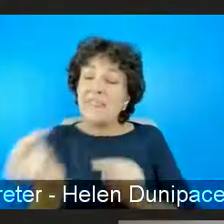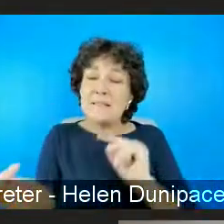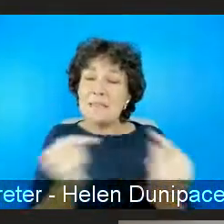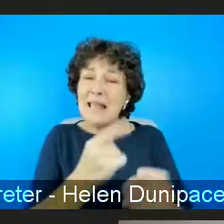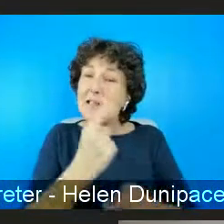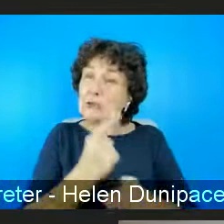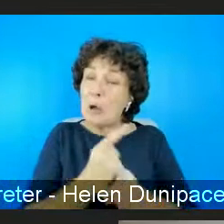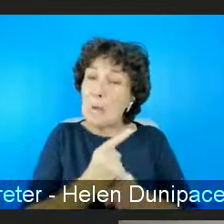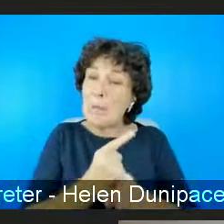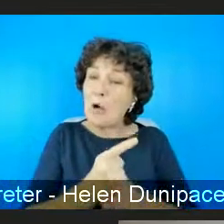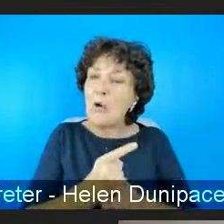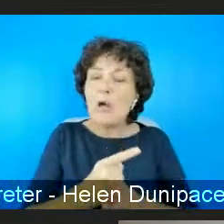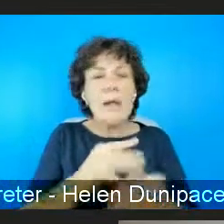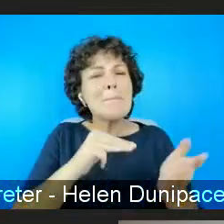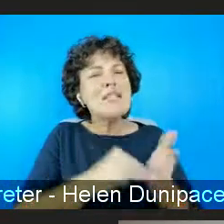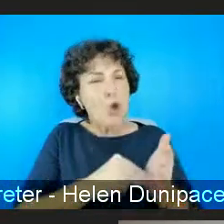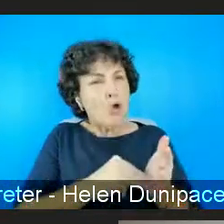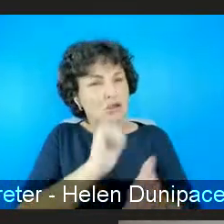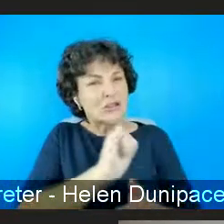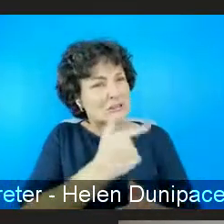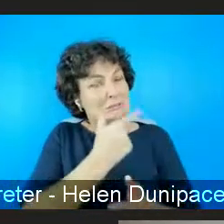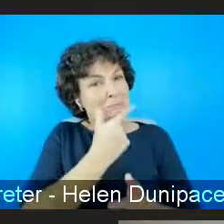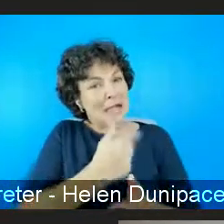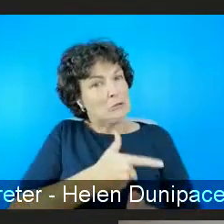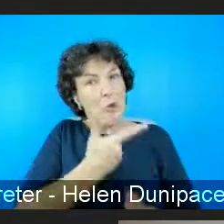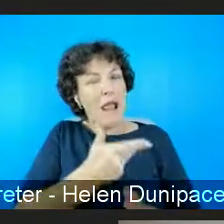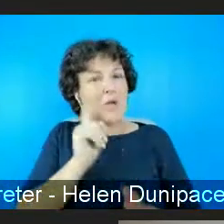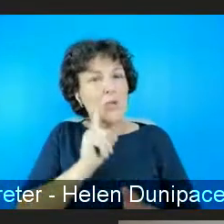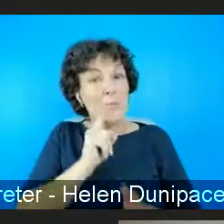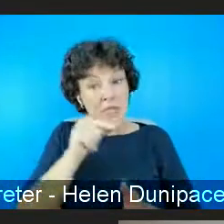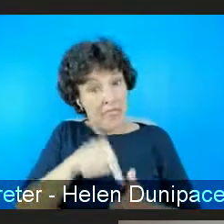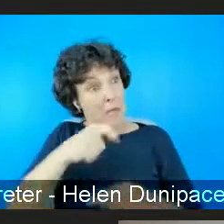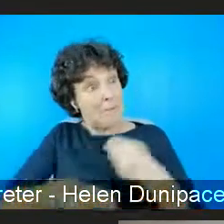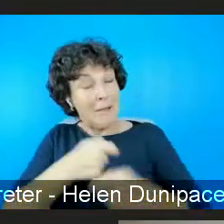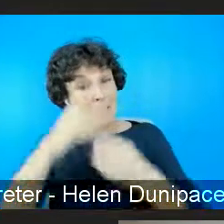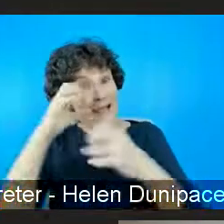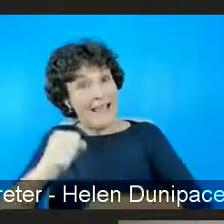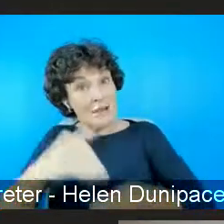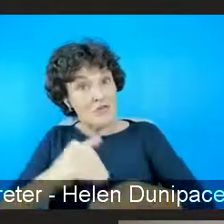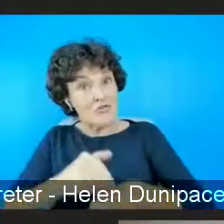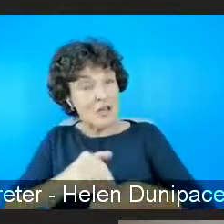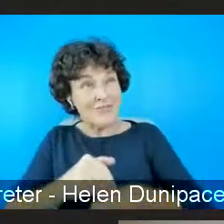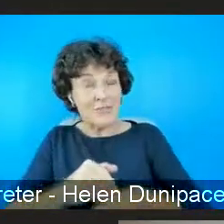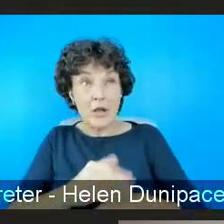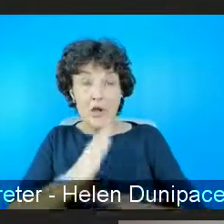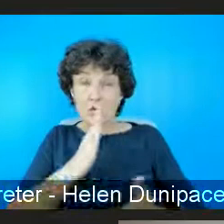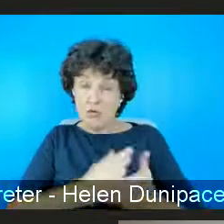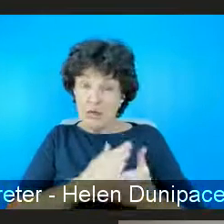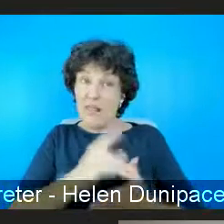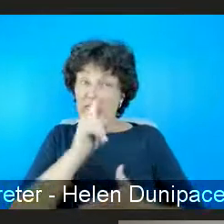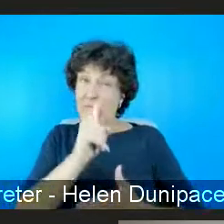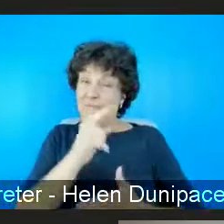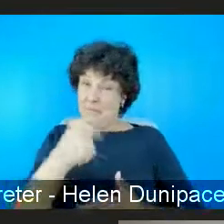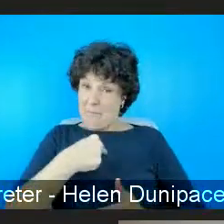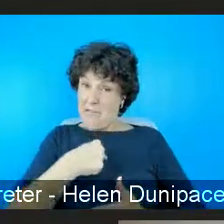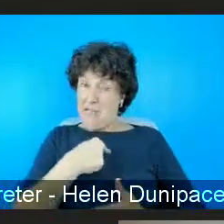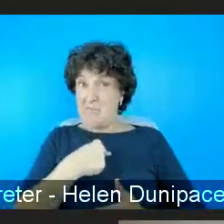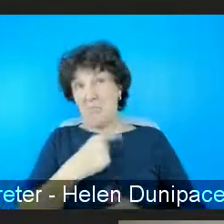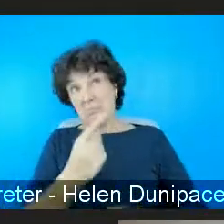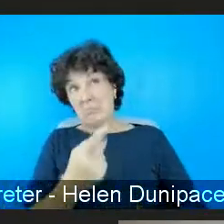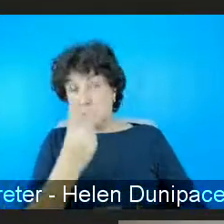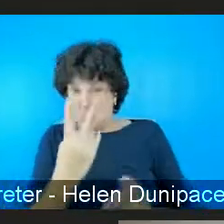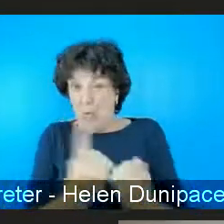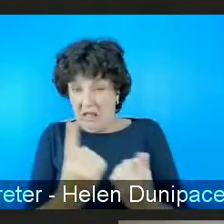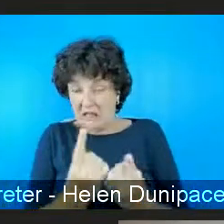as a hate crime signals two things, really. It signals that we can